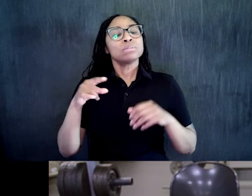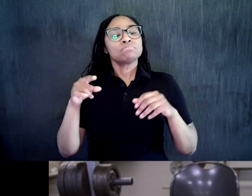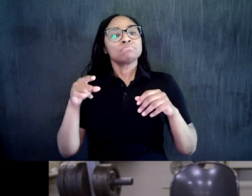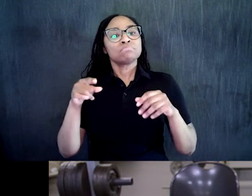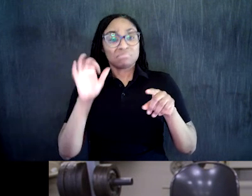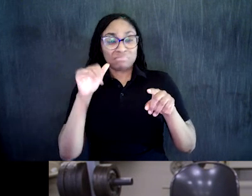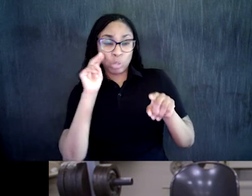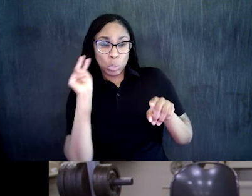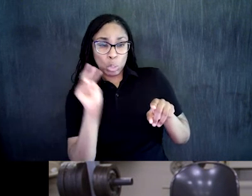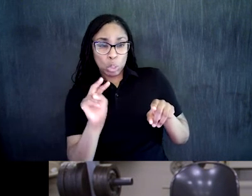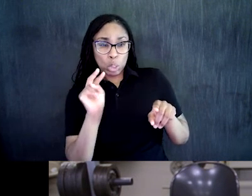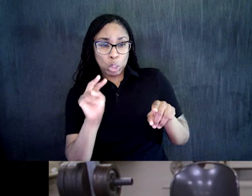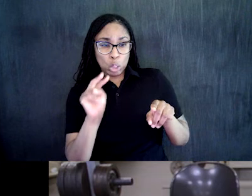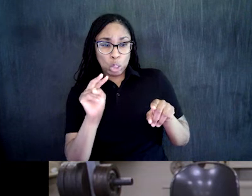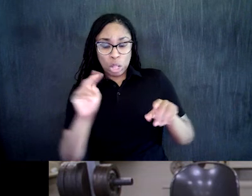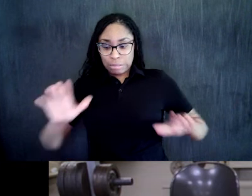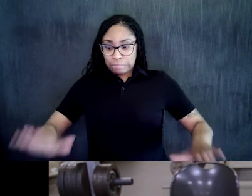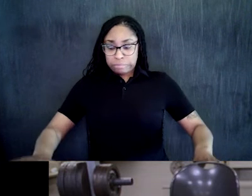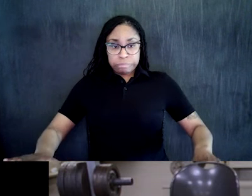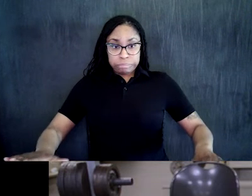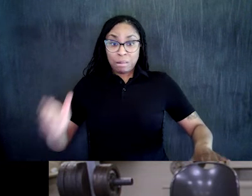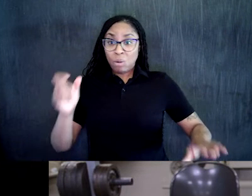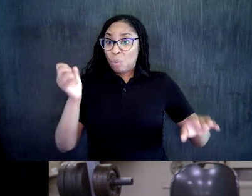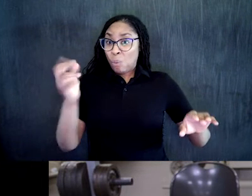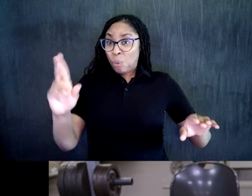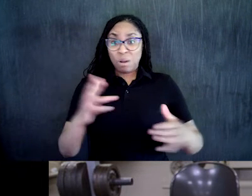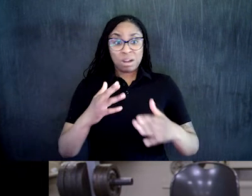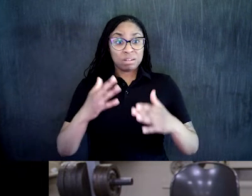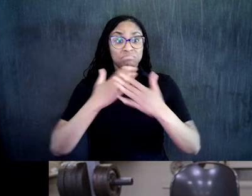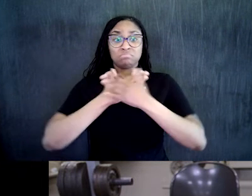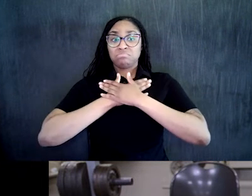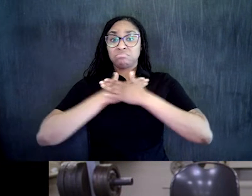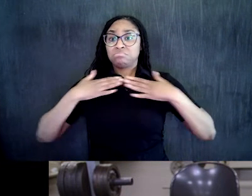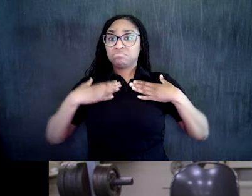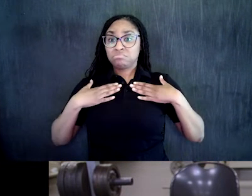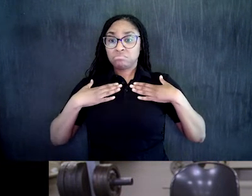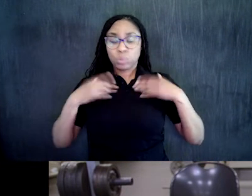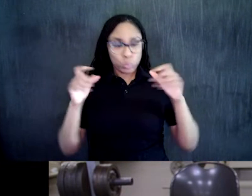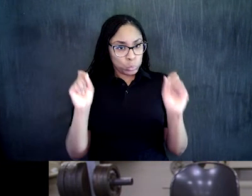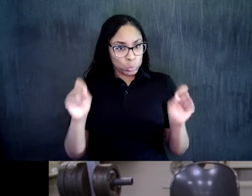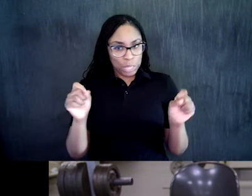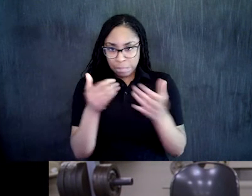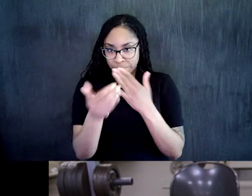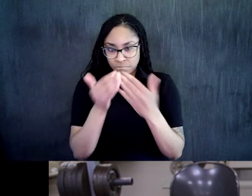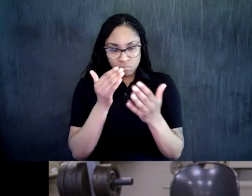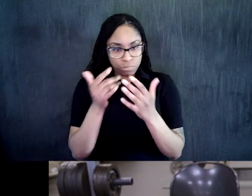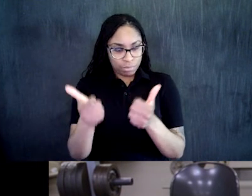my sides, but you can always bring them up on top. That's more comfortable. Good. Couple more.